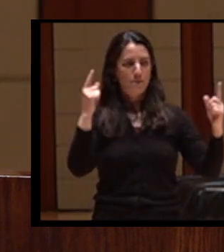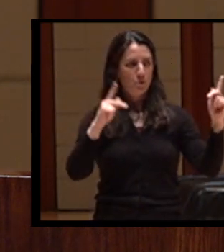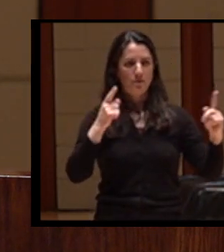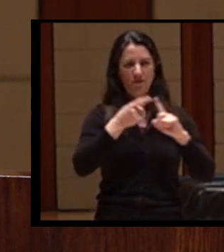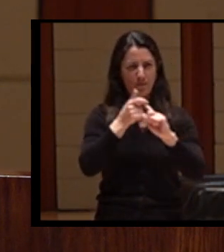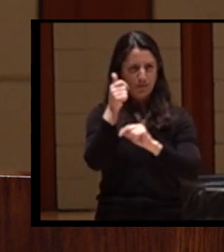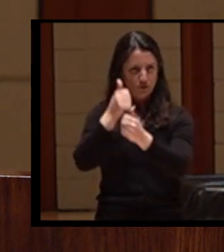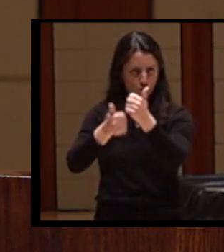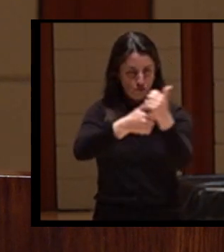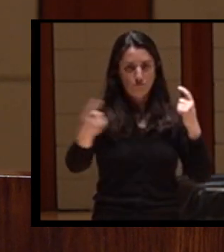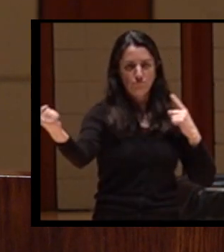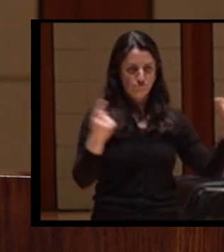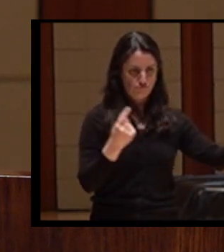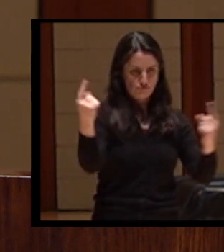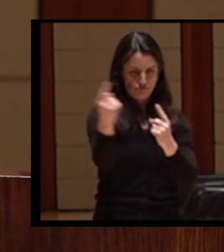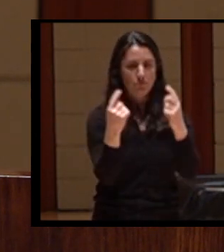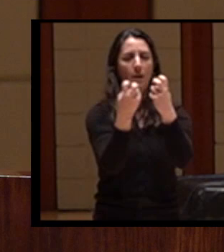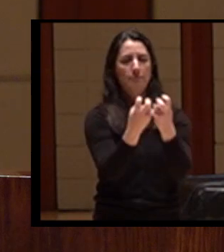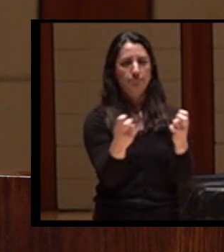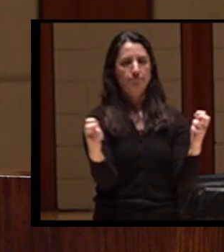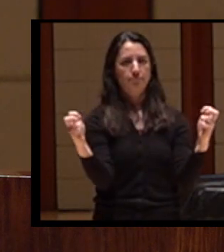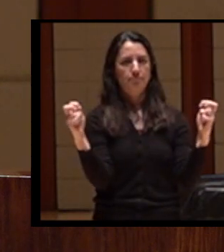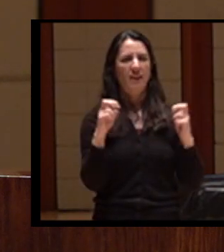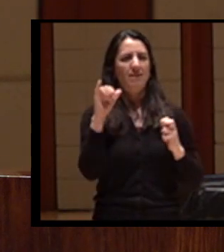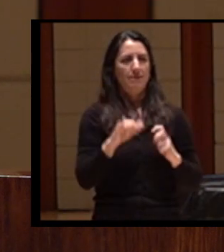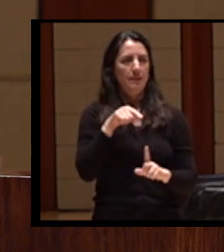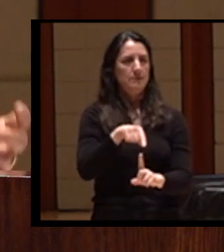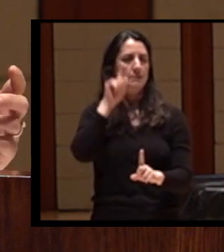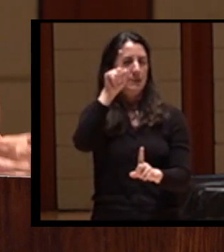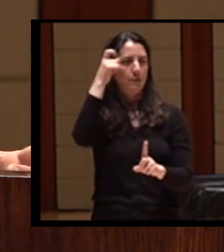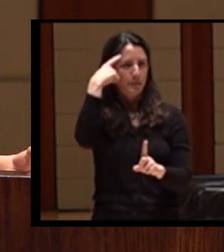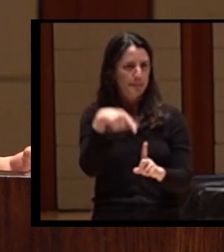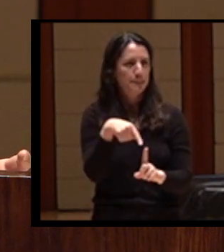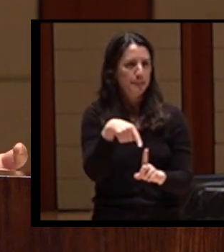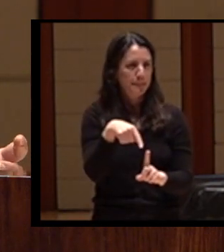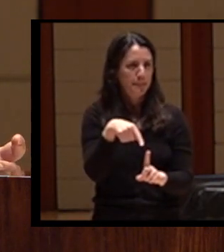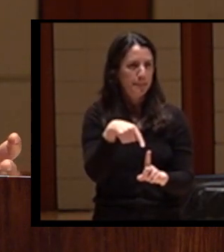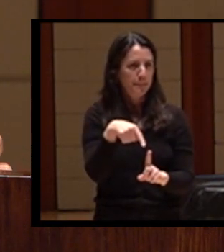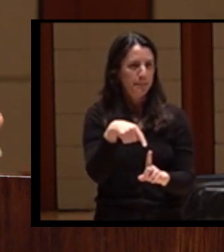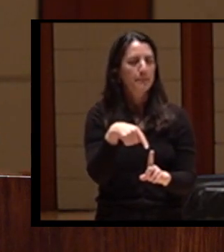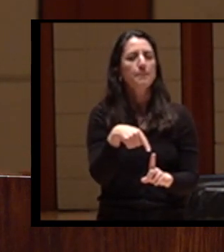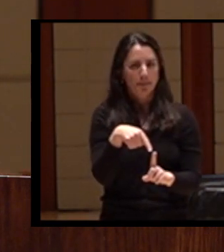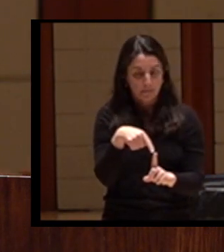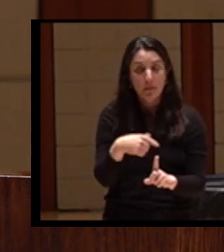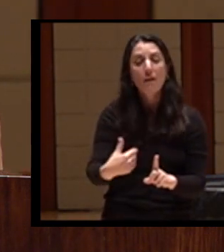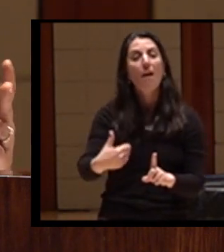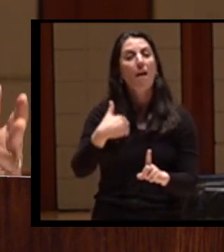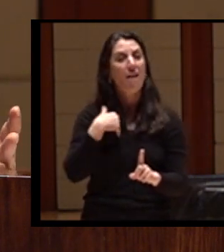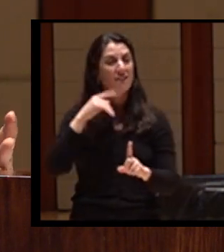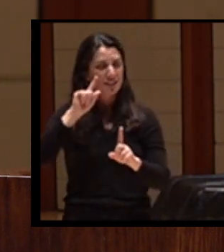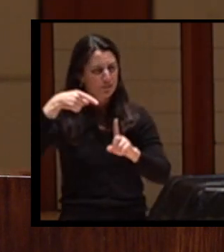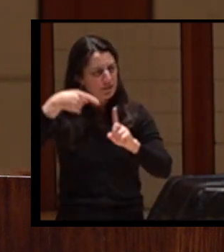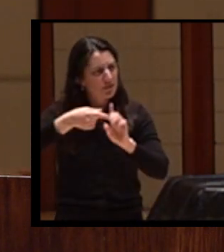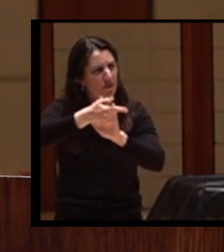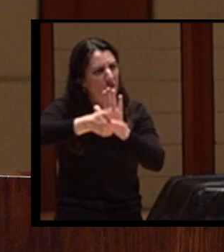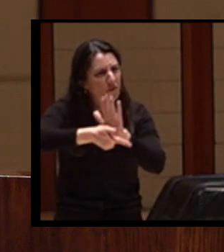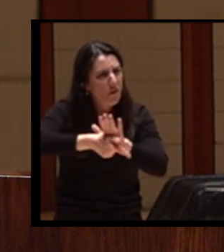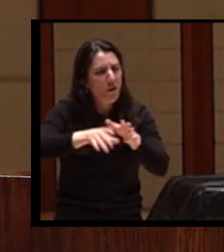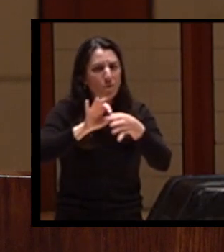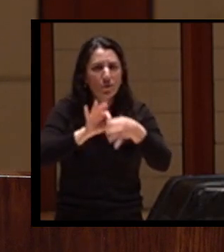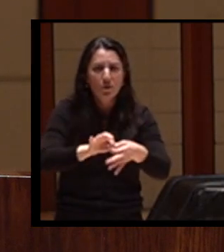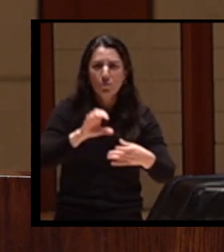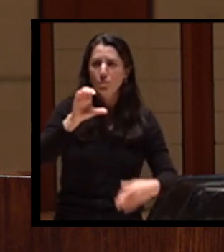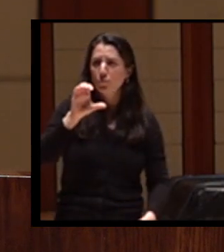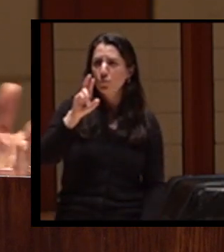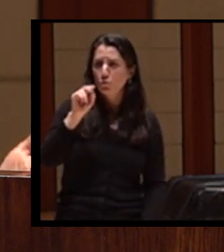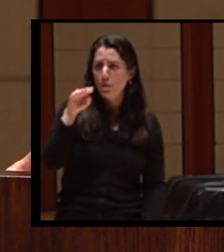behavior and reinforce cultural values. Specific crimes had had fines or payment, as we call it.